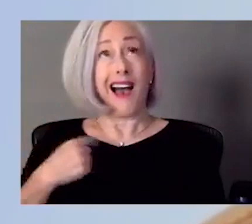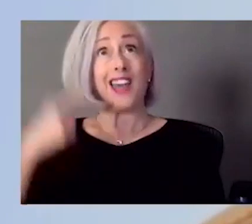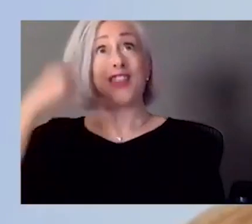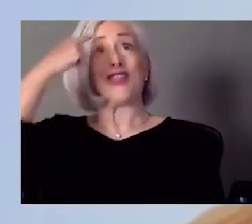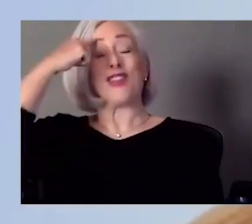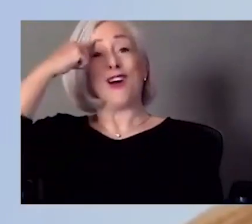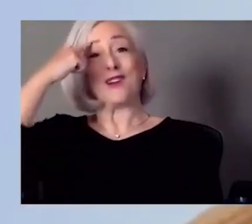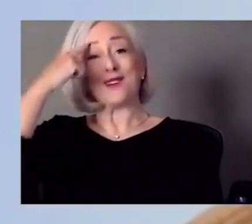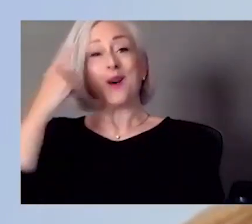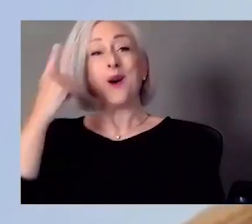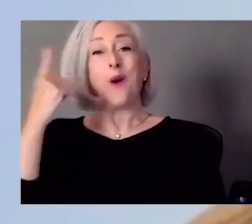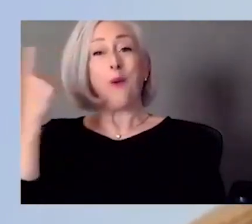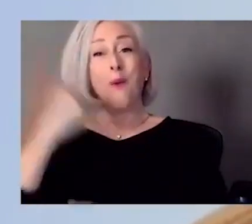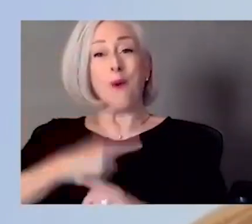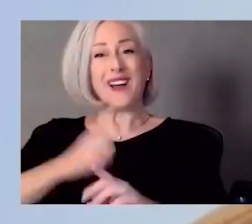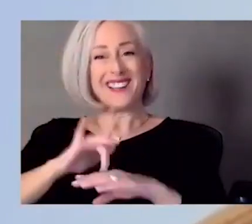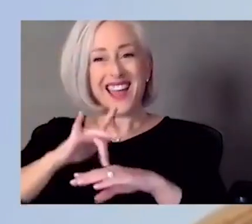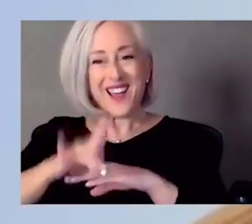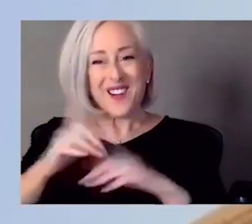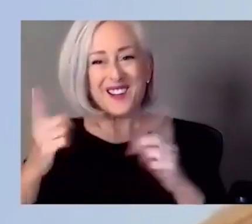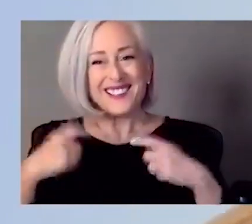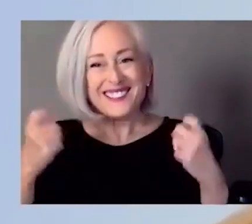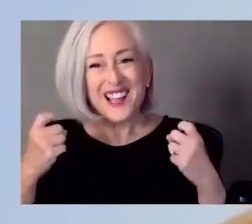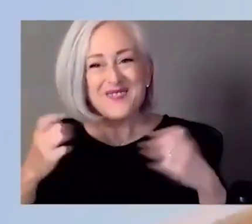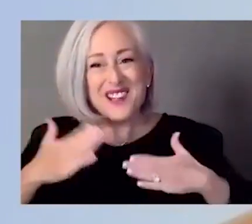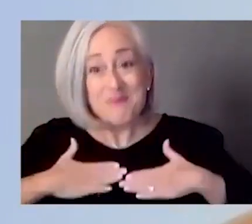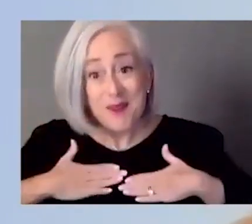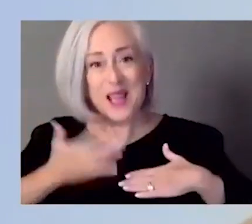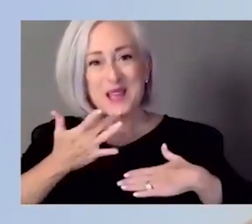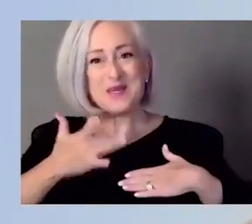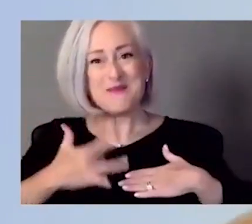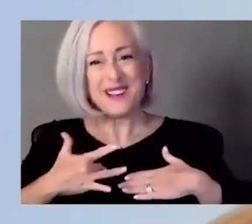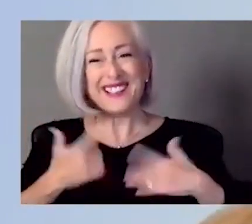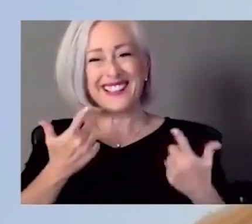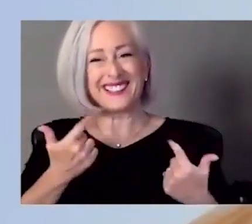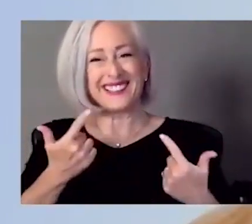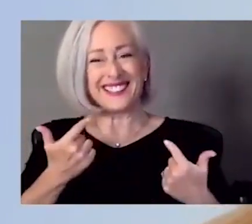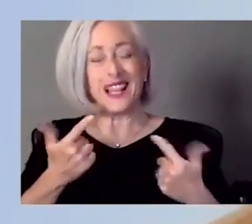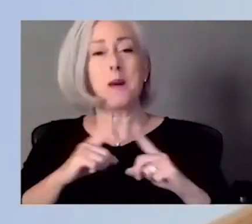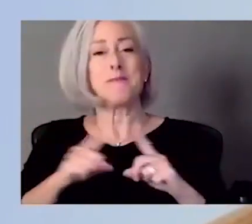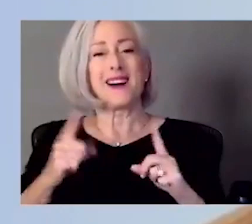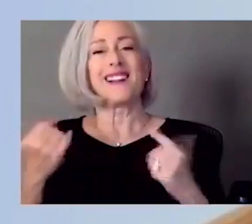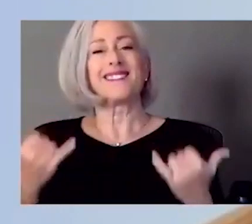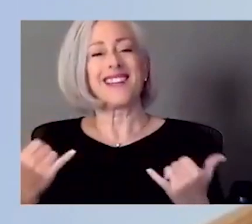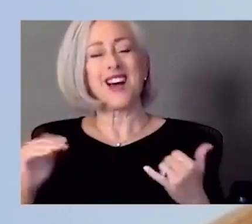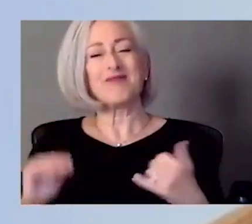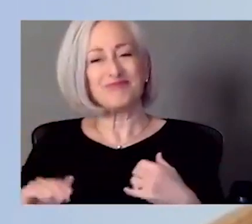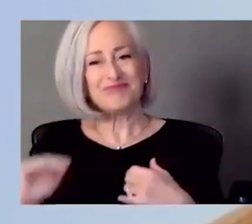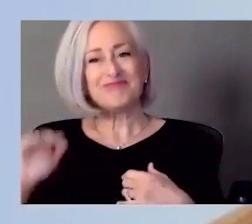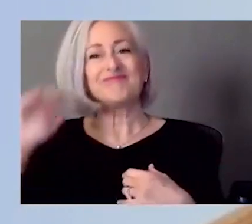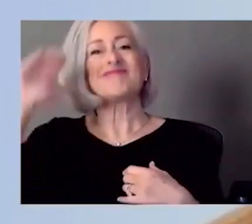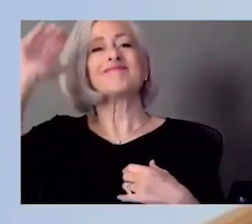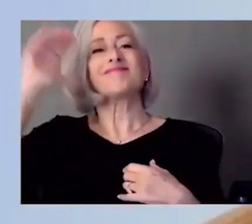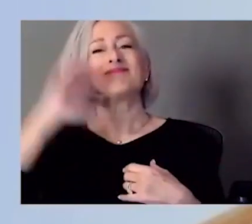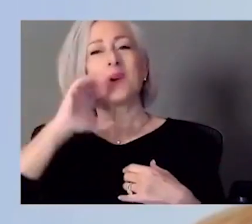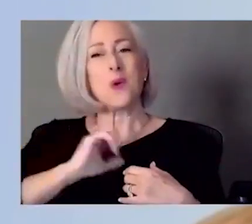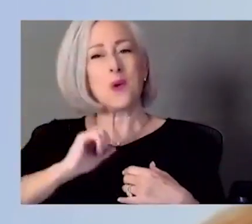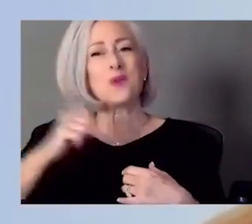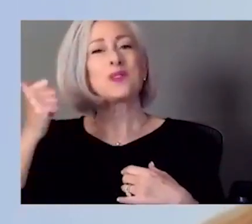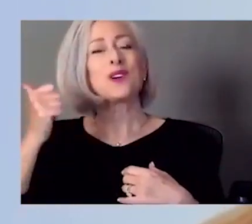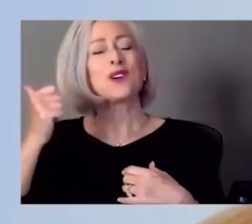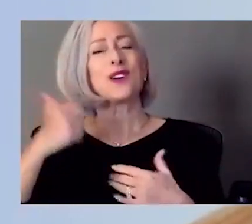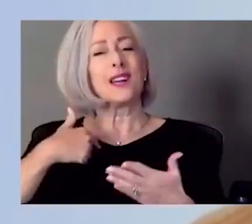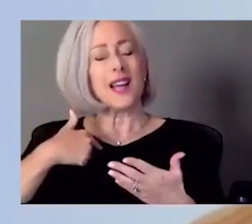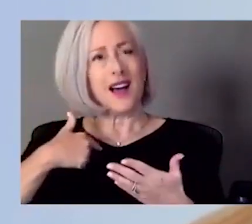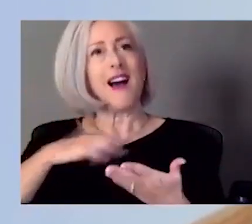-celebration for my birthday. But as I've gotten older and certainly we have learned the